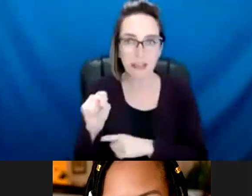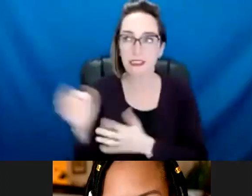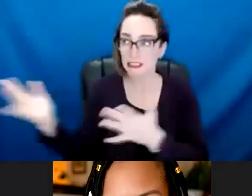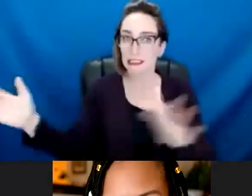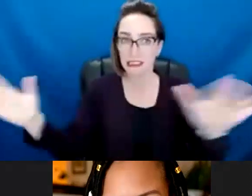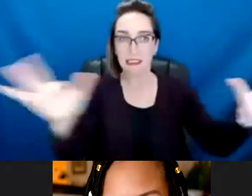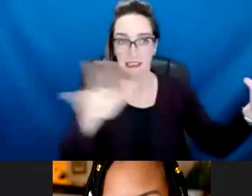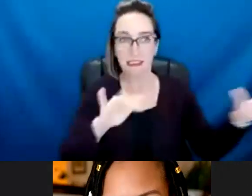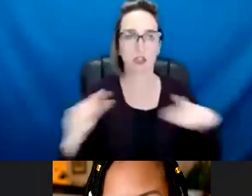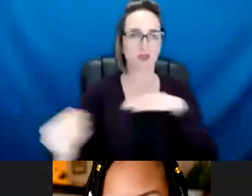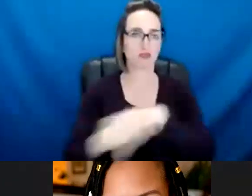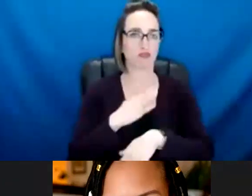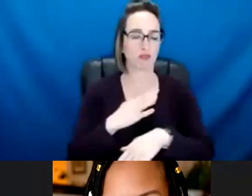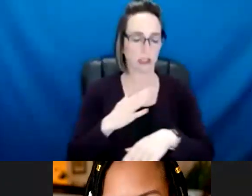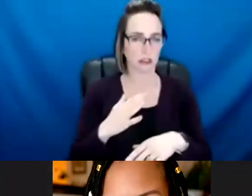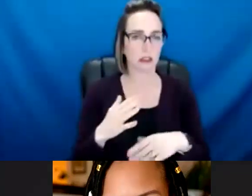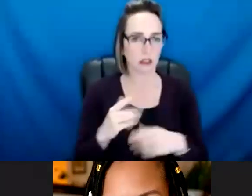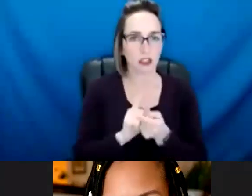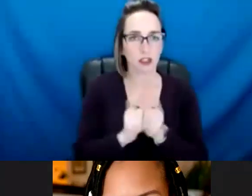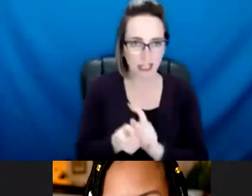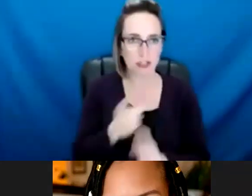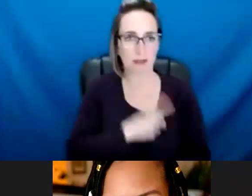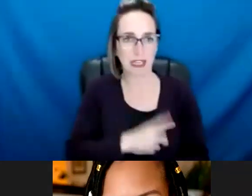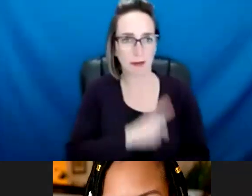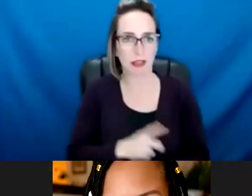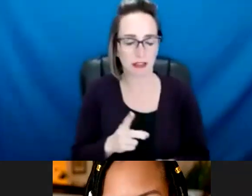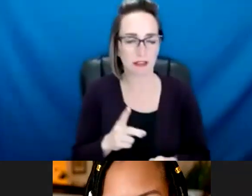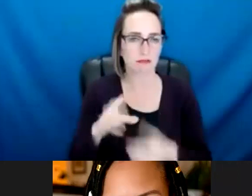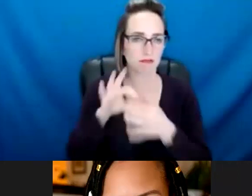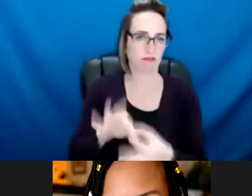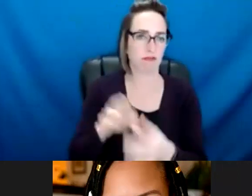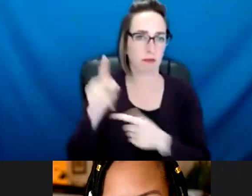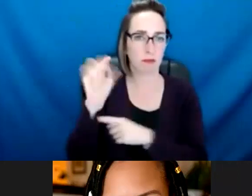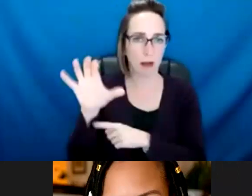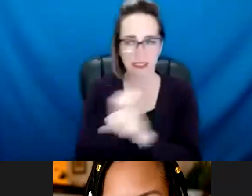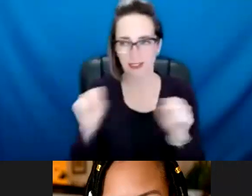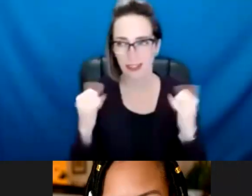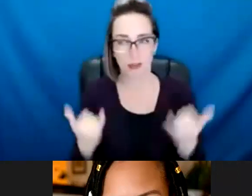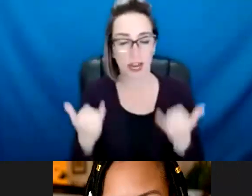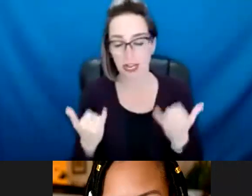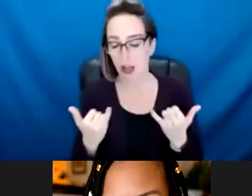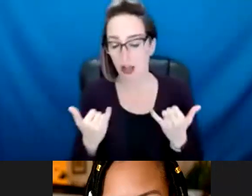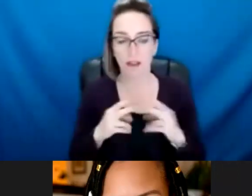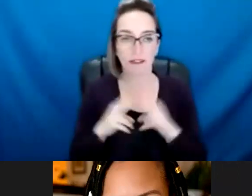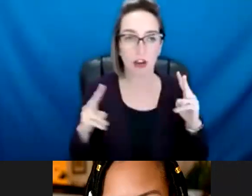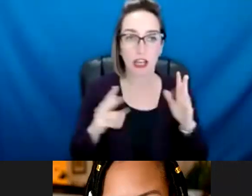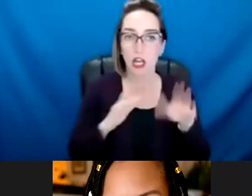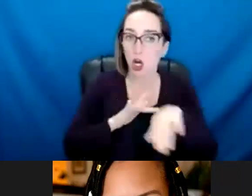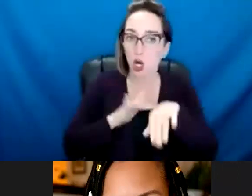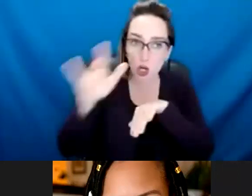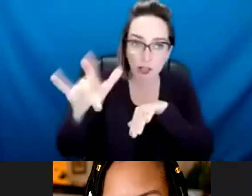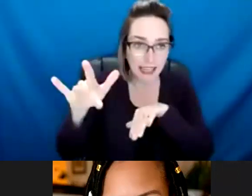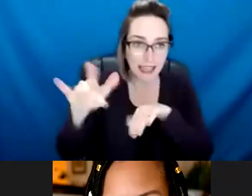safety here in Minneapolis. And we know that this is going to be a process and we're really very much in this phase at the beginning of that process. And so